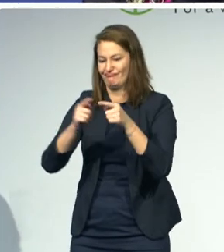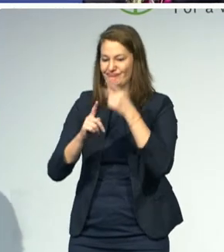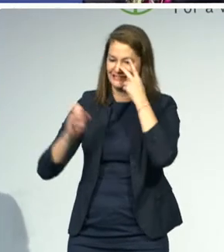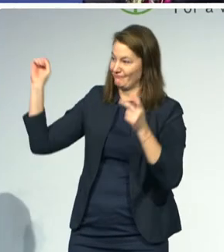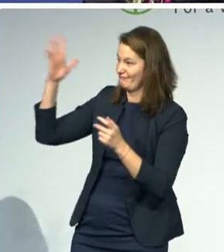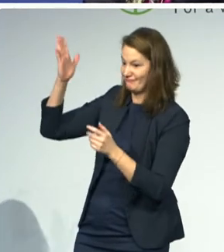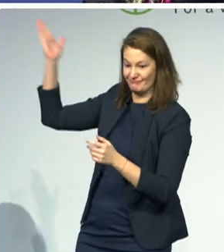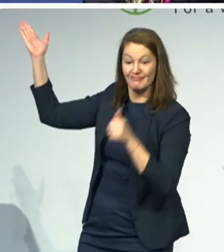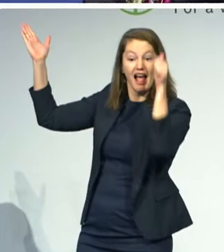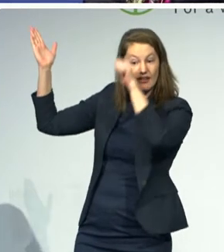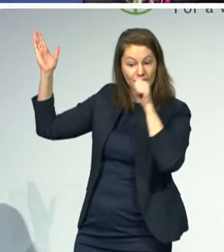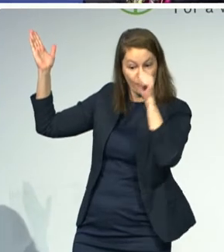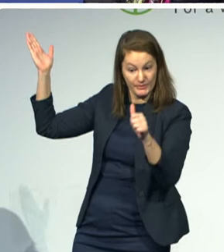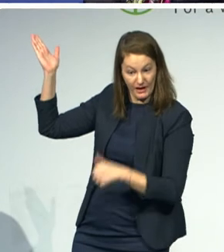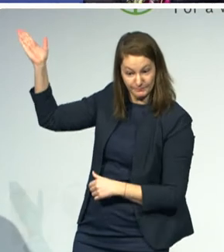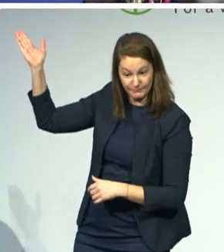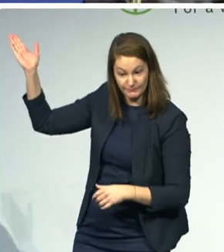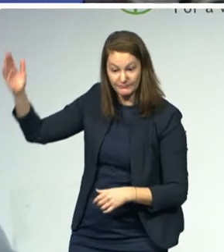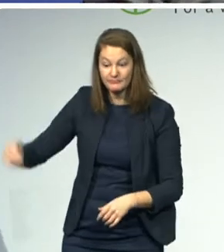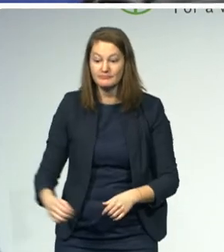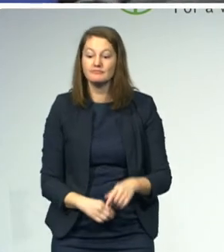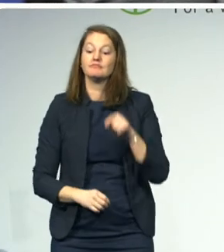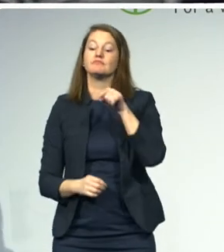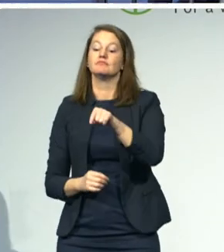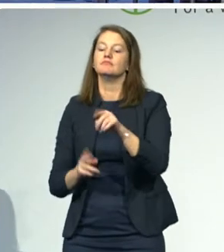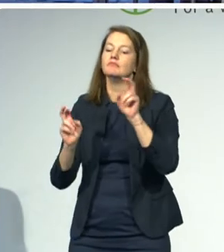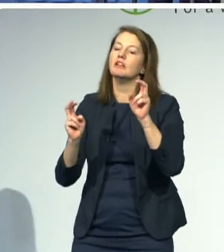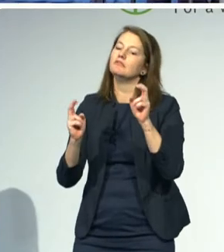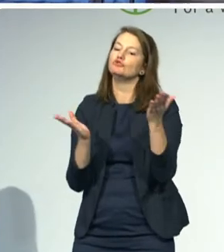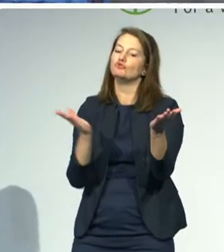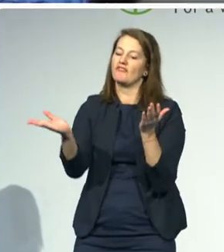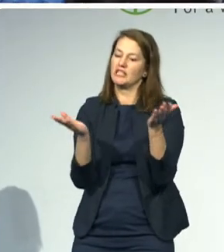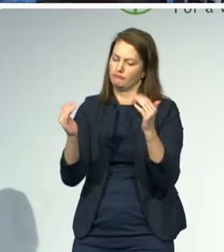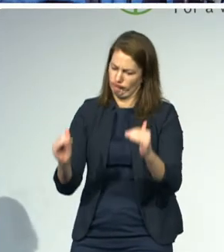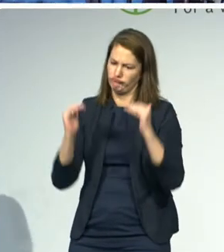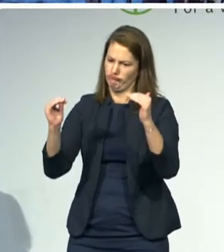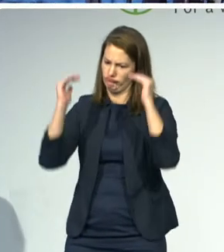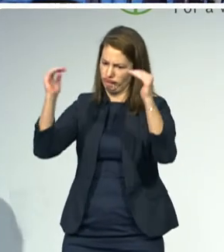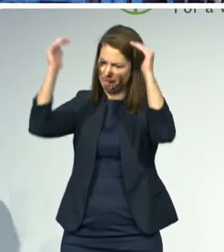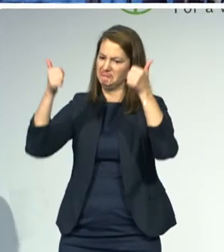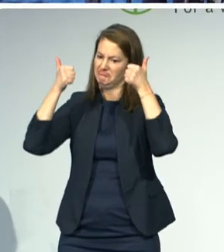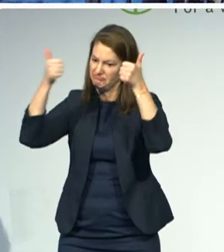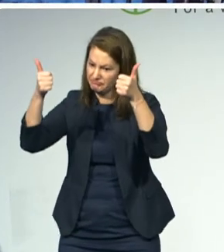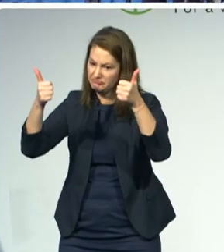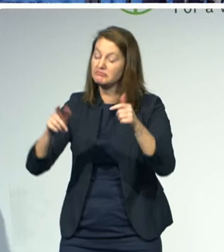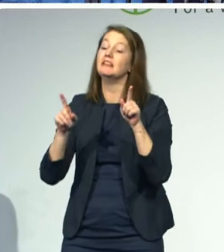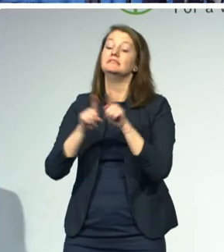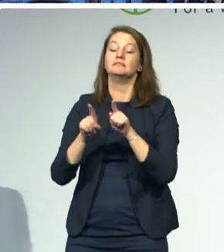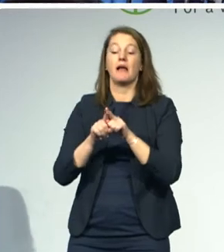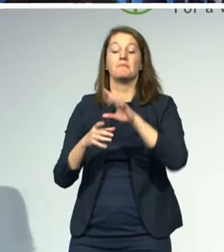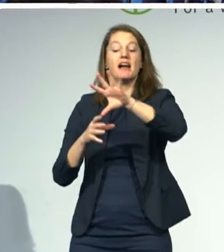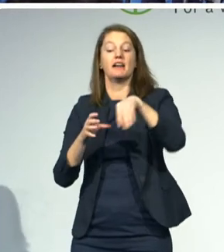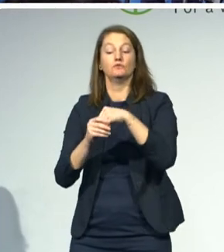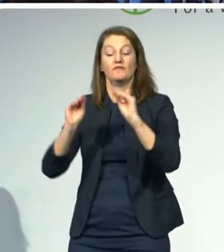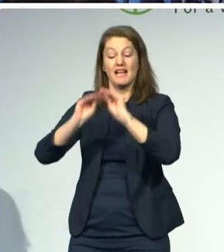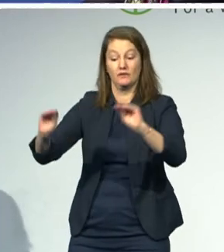we are enhancing the quality of services available at the Inclusive Education Resource Centers. We are strengthening